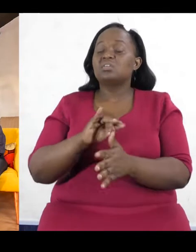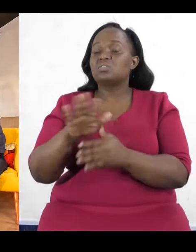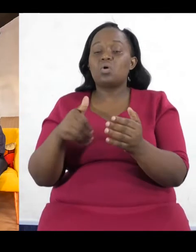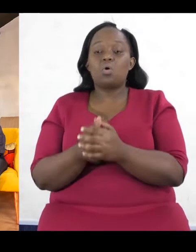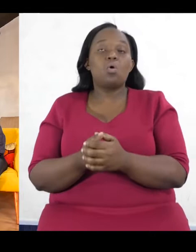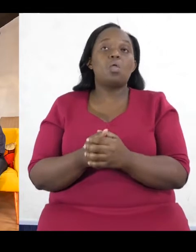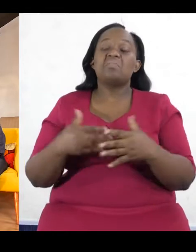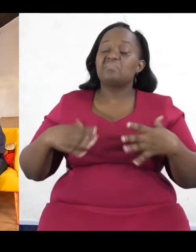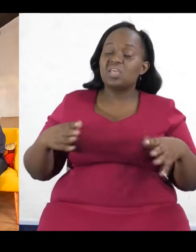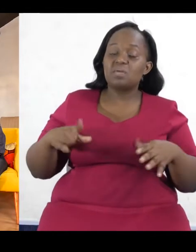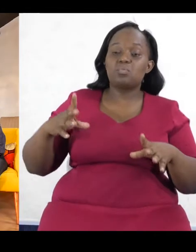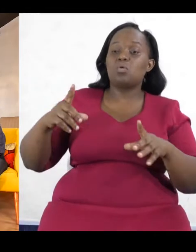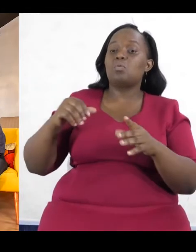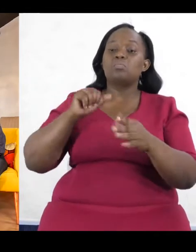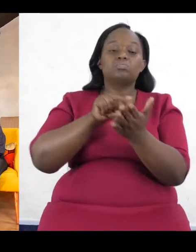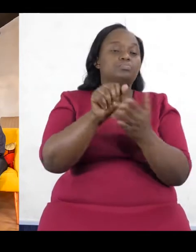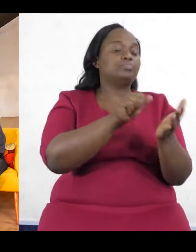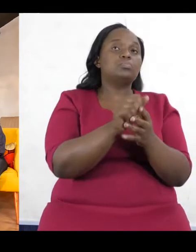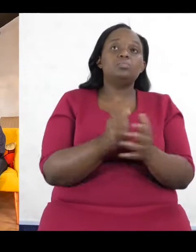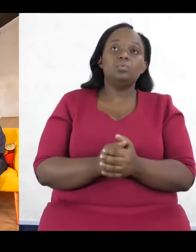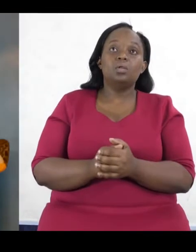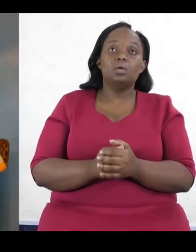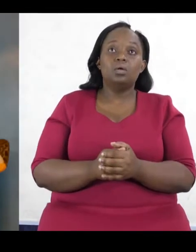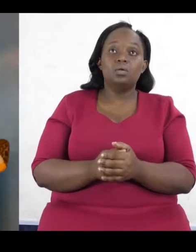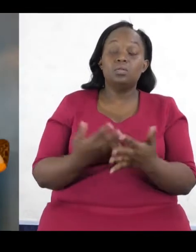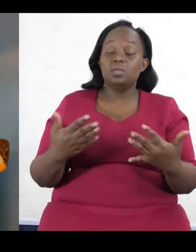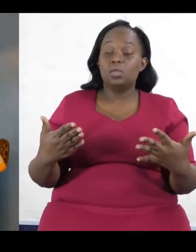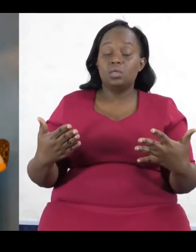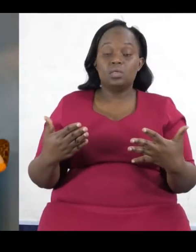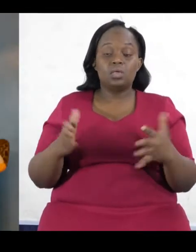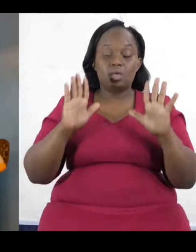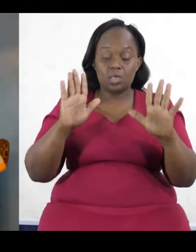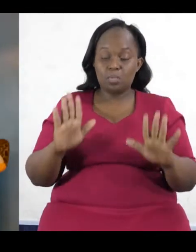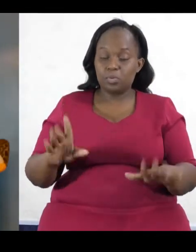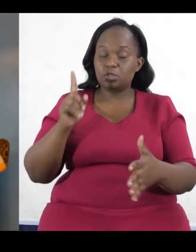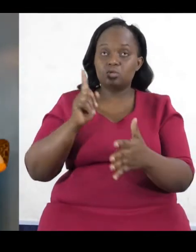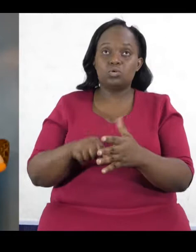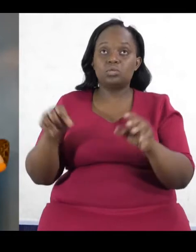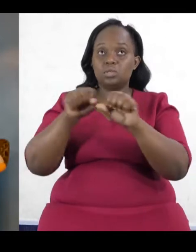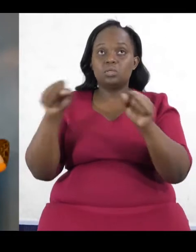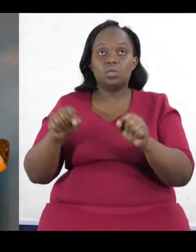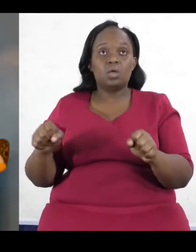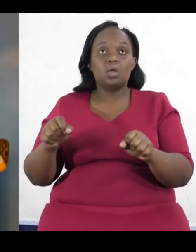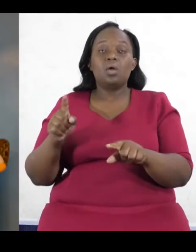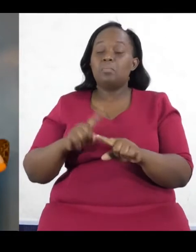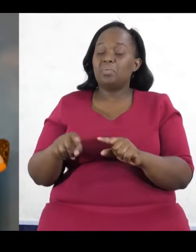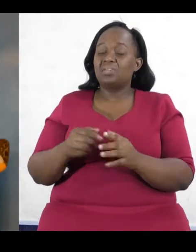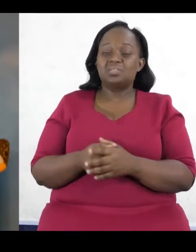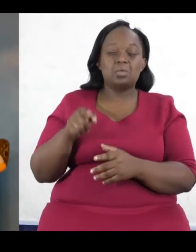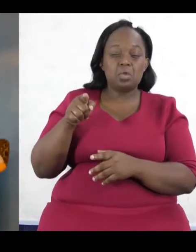The thing that should be most important, perhaps, is strategy. But it's the thing that people pay the least attention to, okay? And then